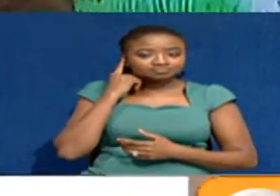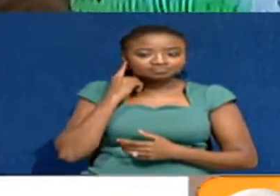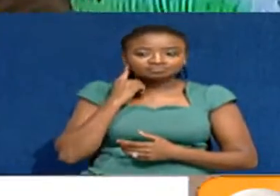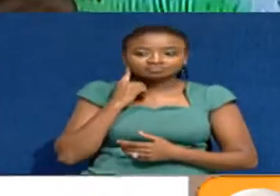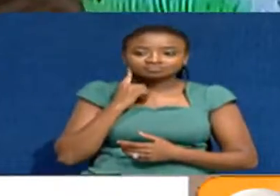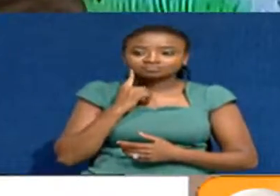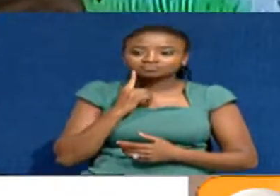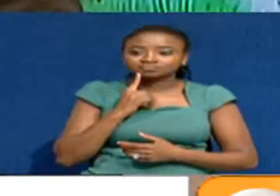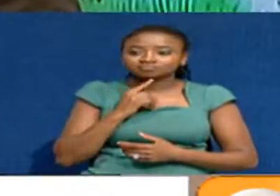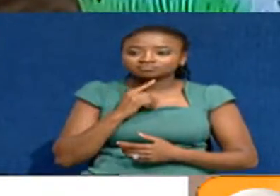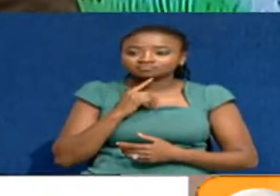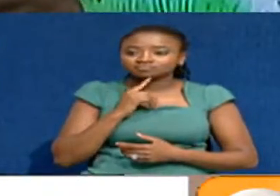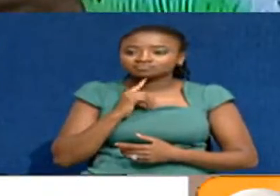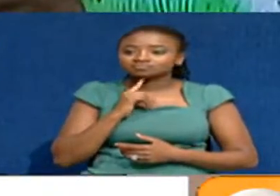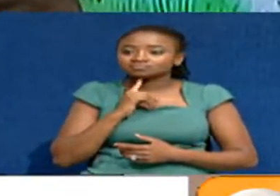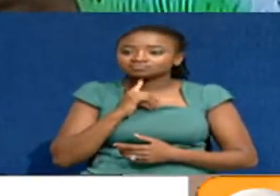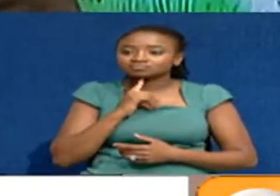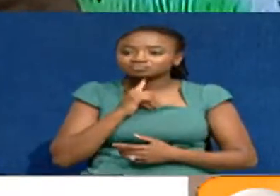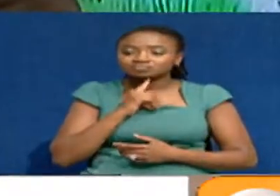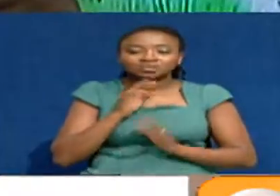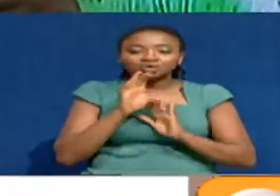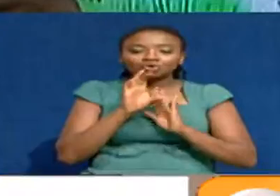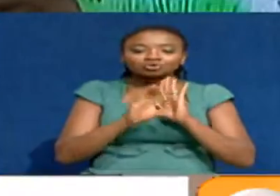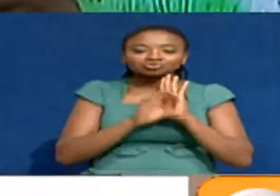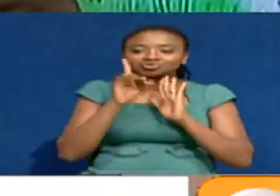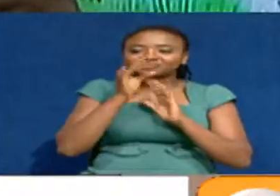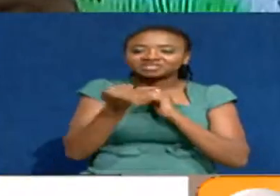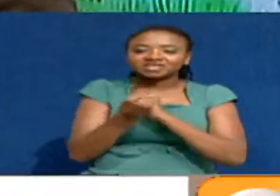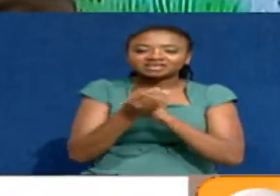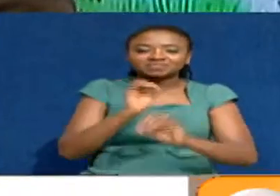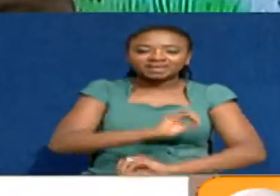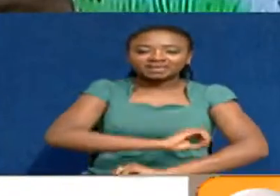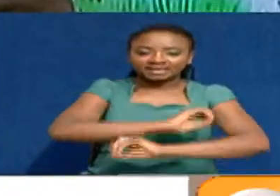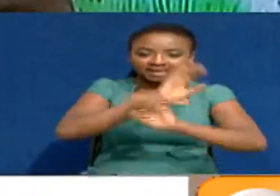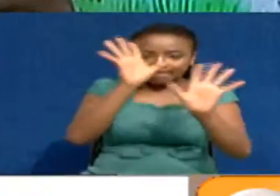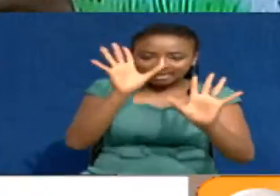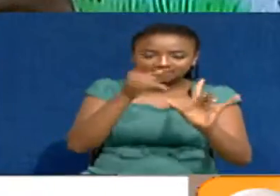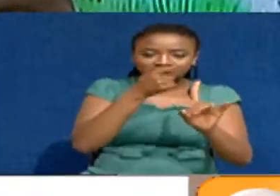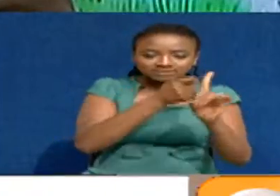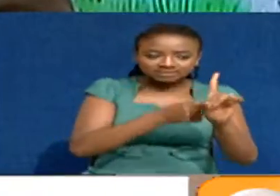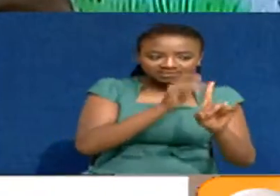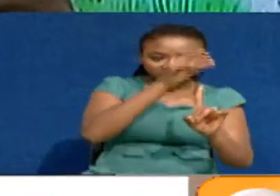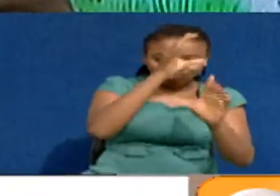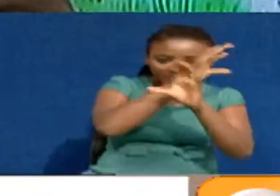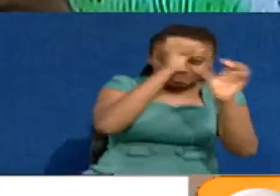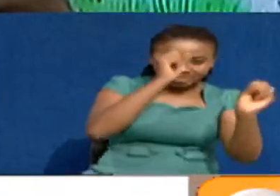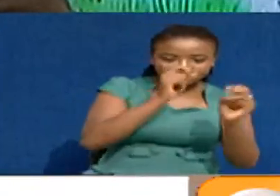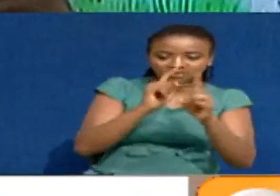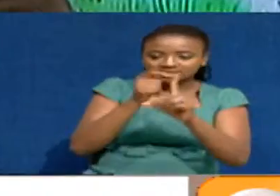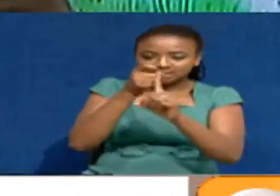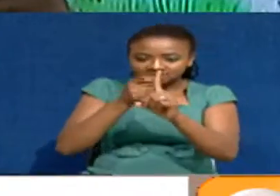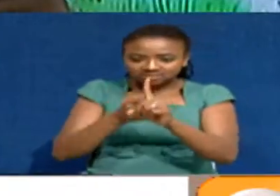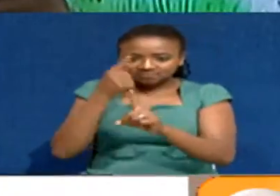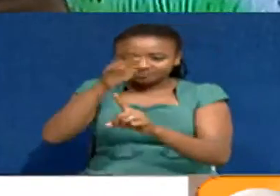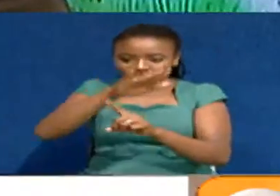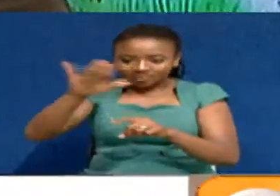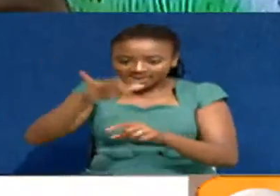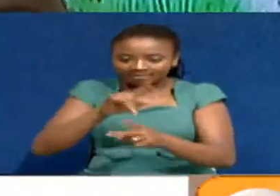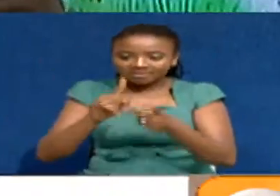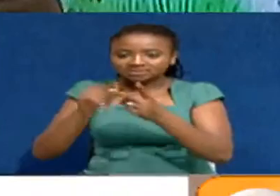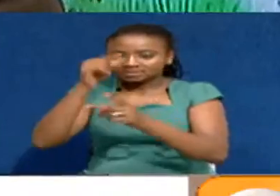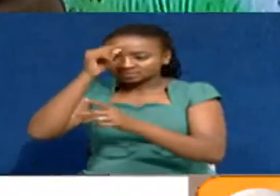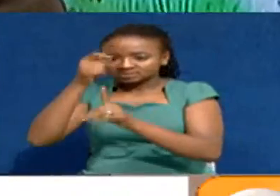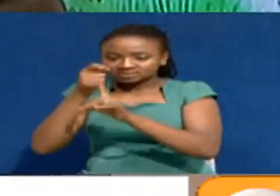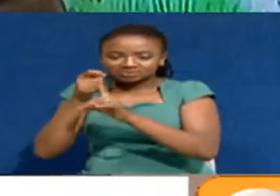The constitutional provisions are clear about the term of the president, the term of this government, and the term of the parliament.